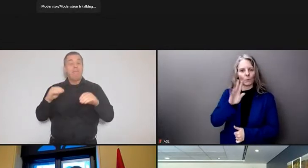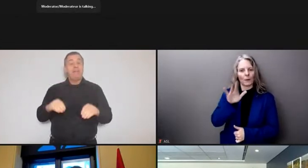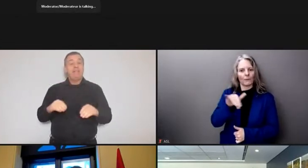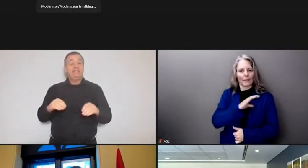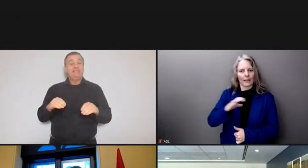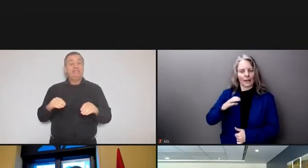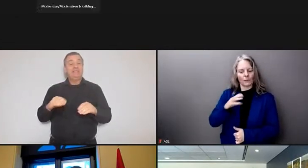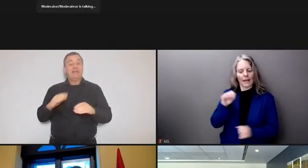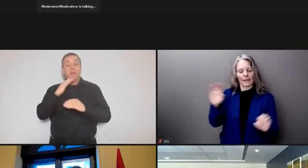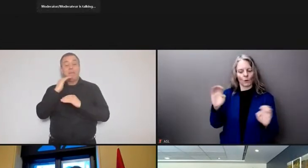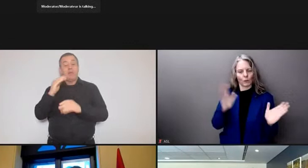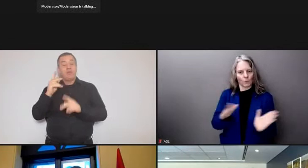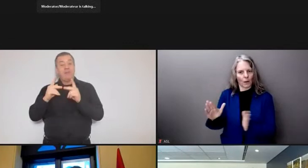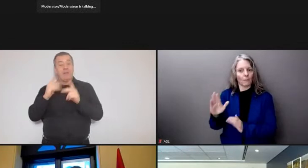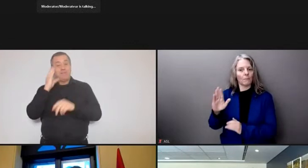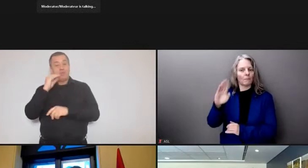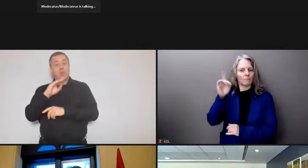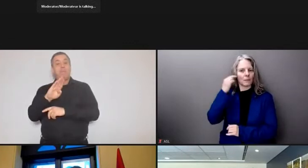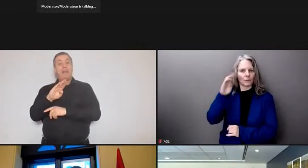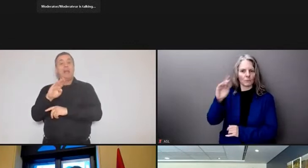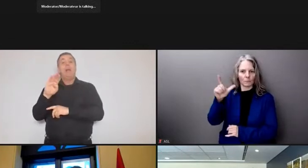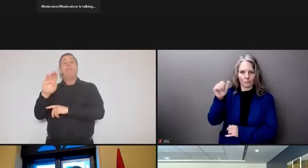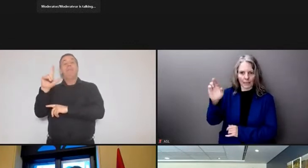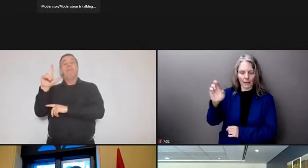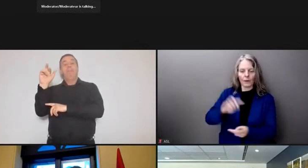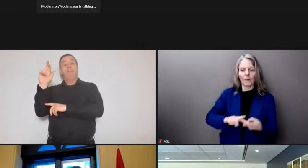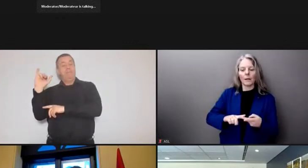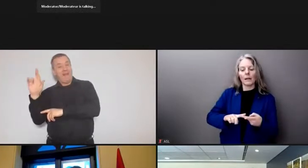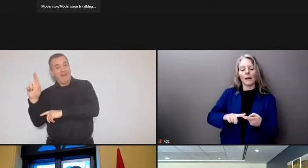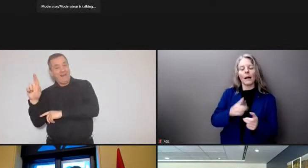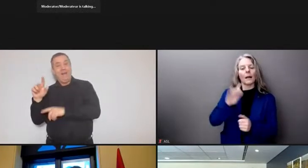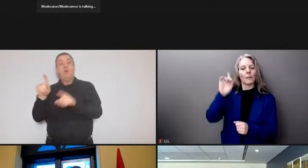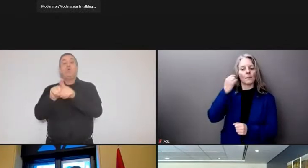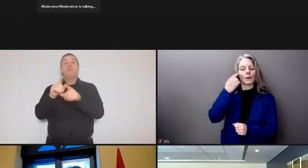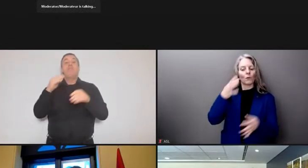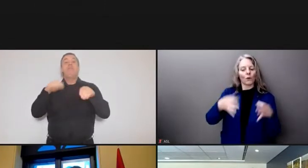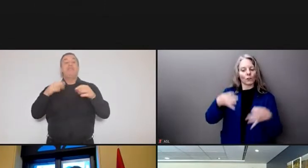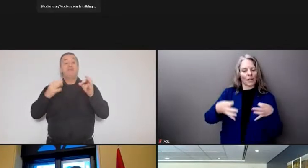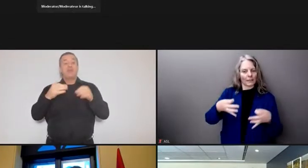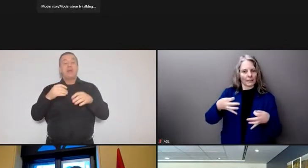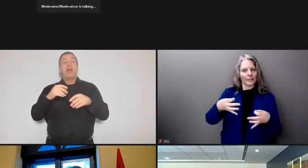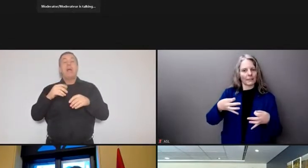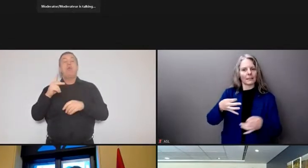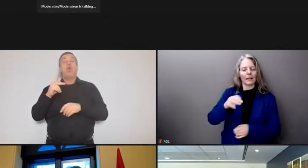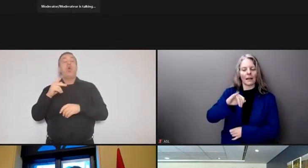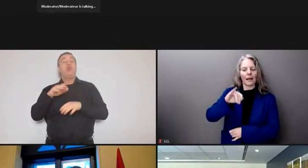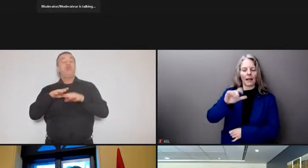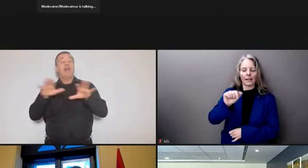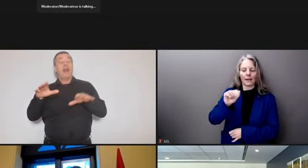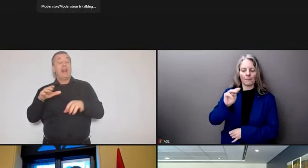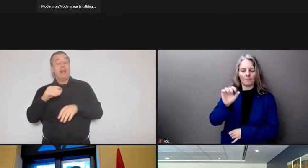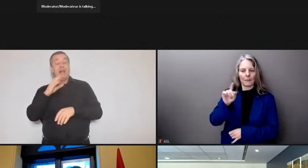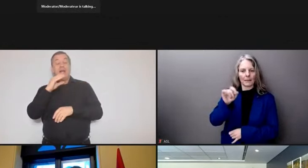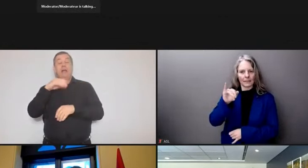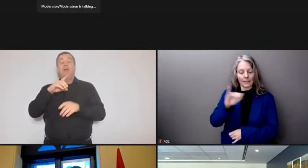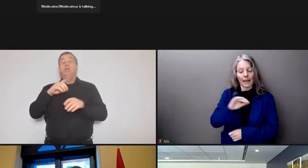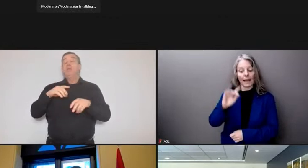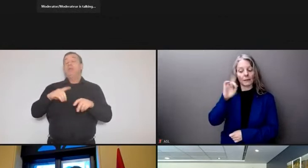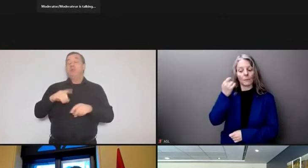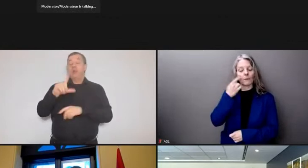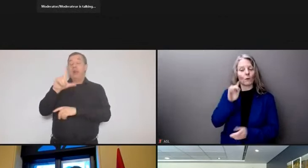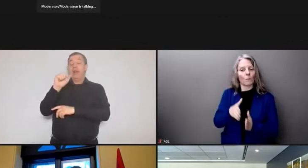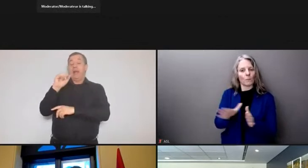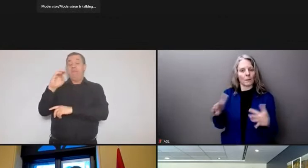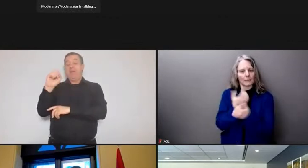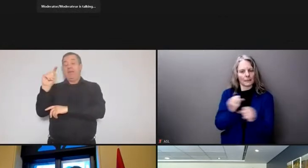bill blair we have the minister of justice and attorney general of canada david lametti we also have the minister of public safety